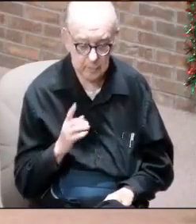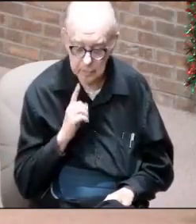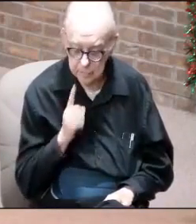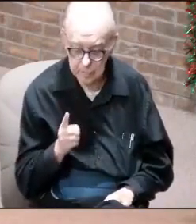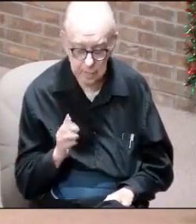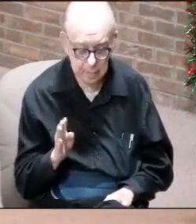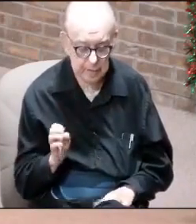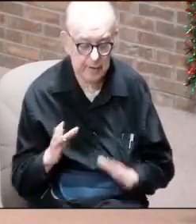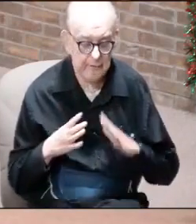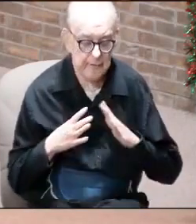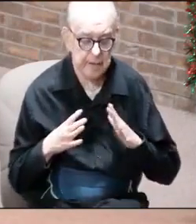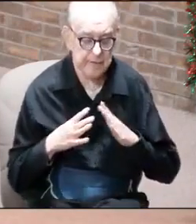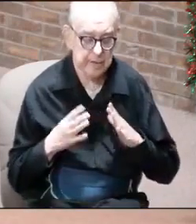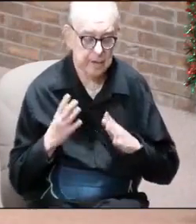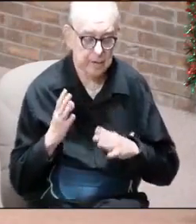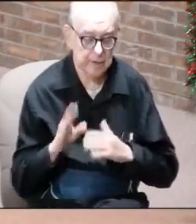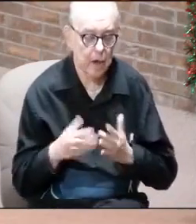all out.